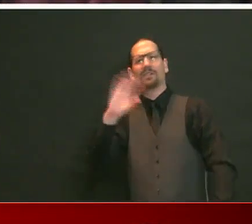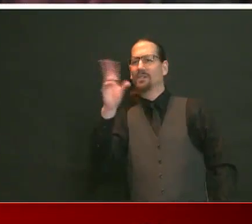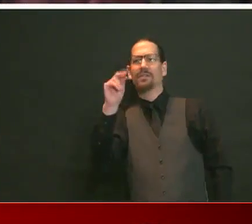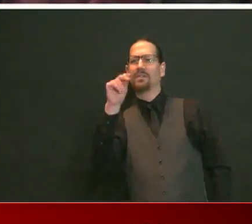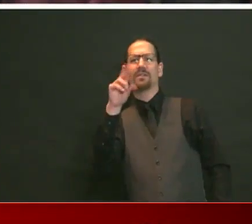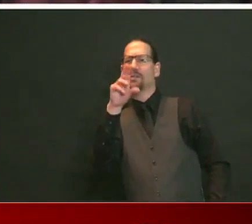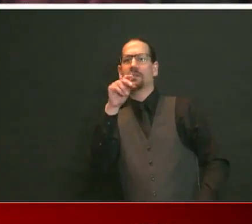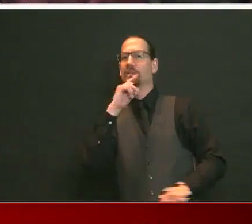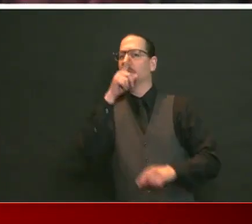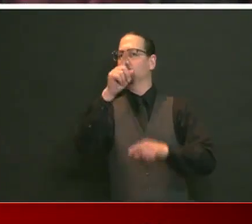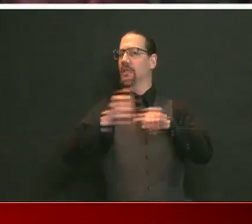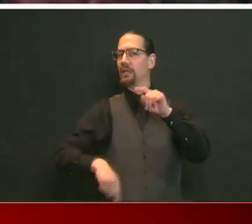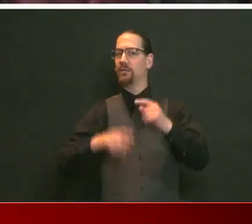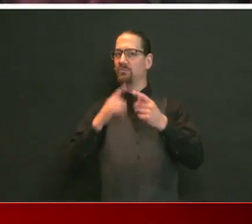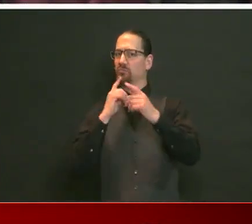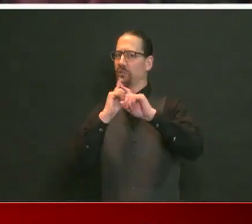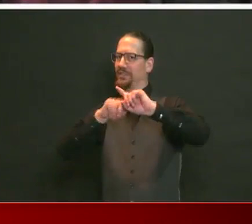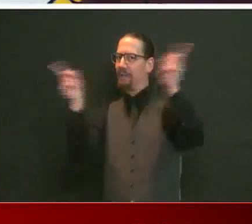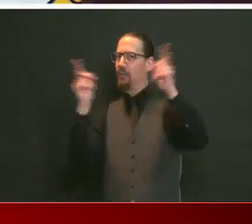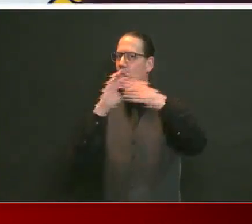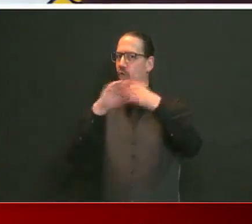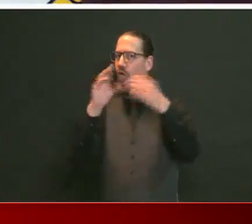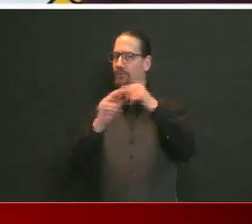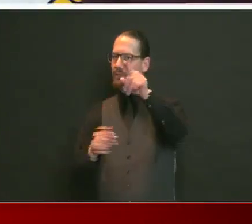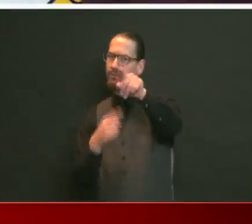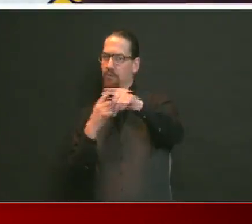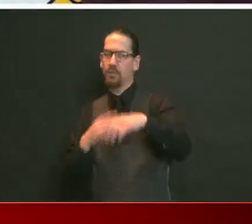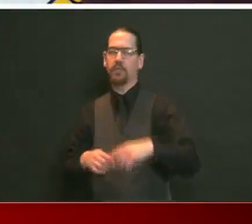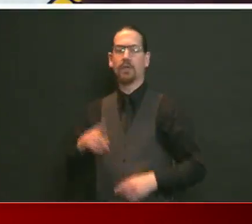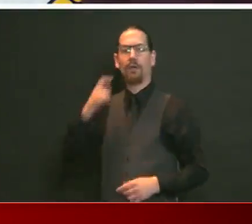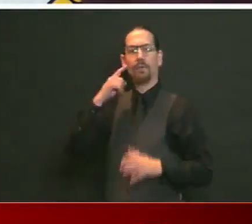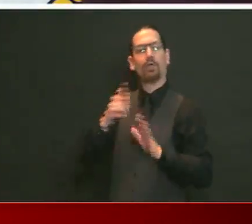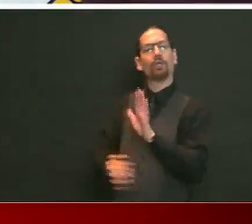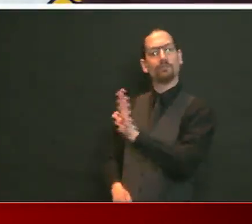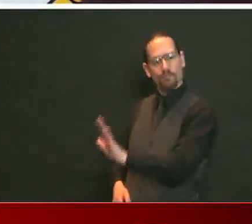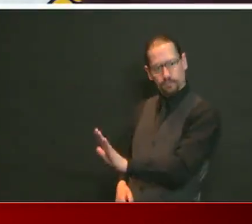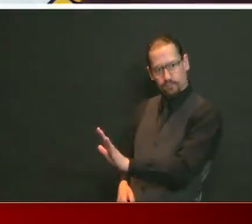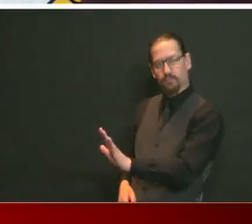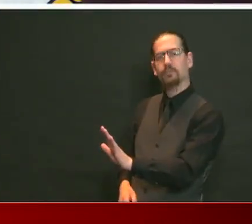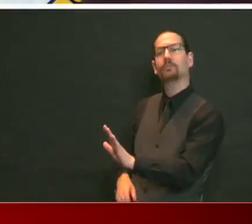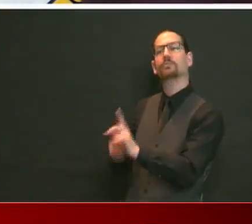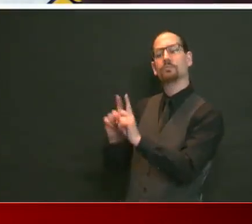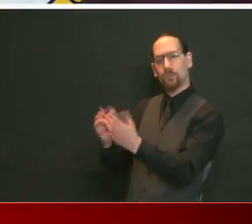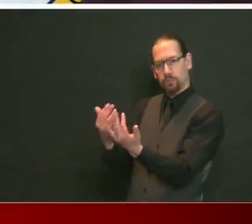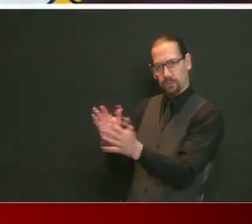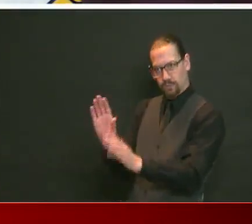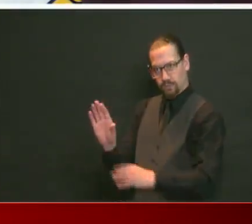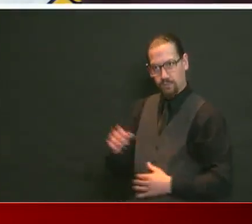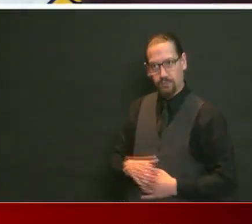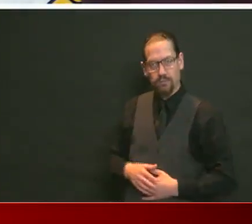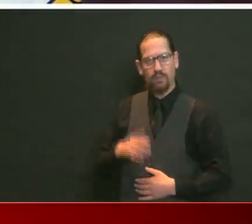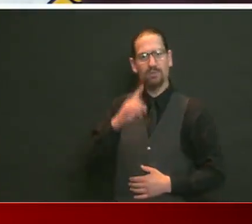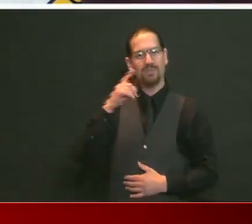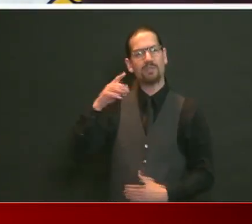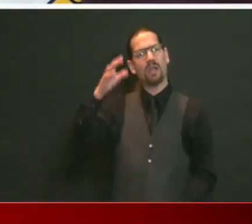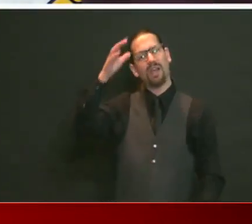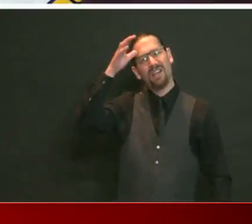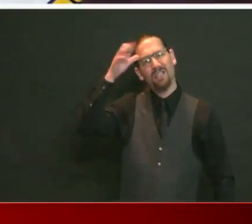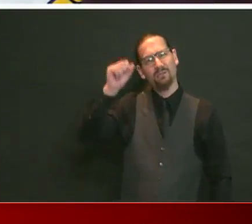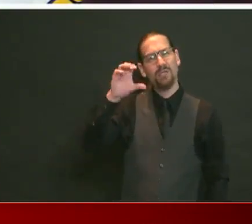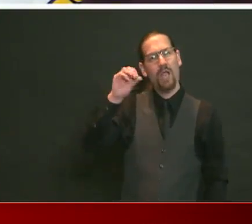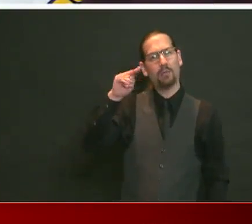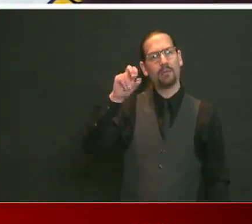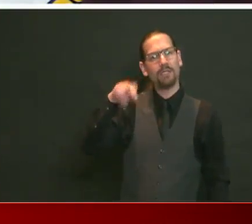this, but, you know, weave between the lines. Here's the thing. The fact is common sense does have to prevail, and I would say that